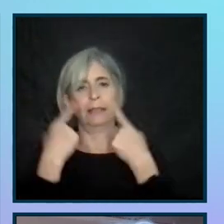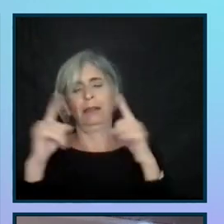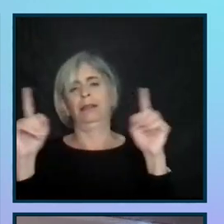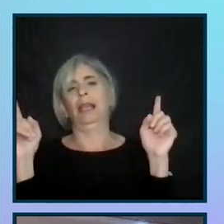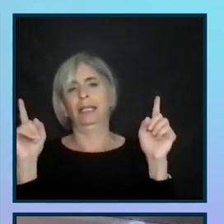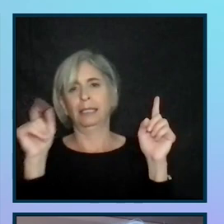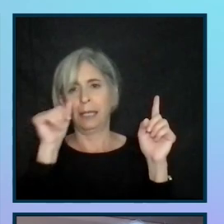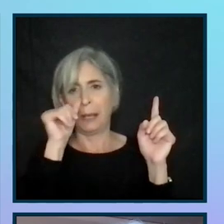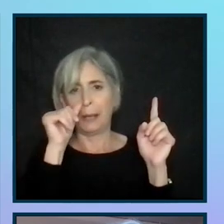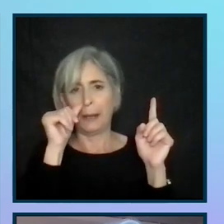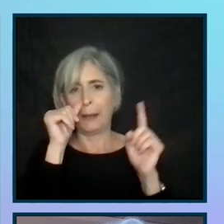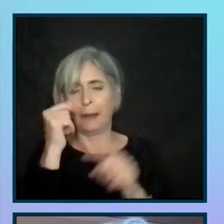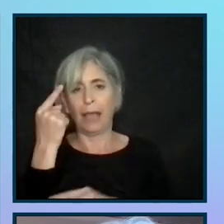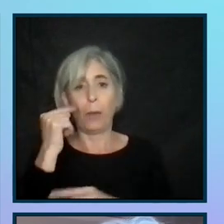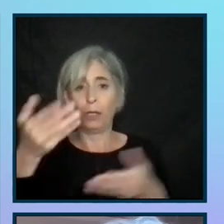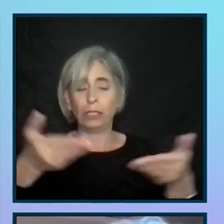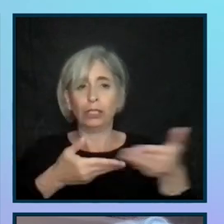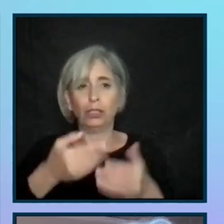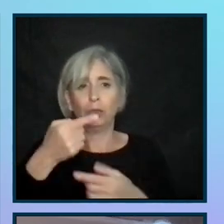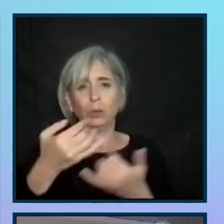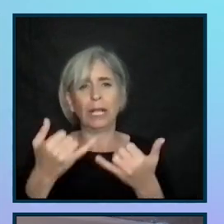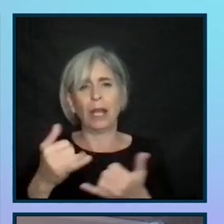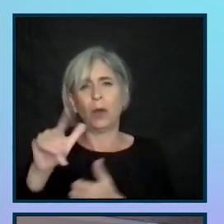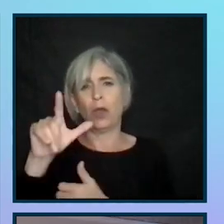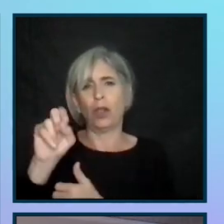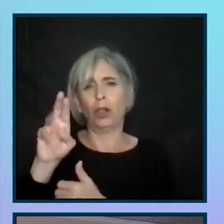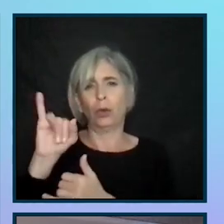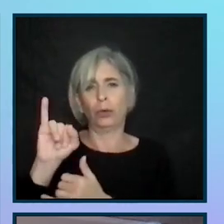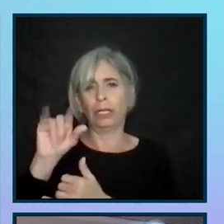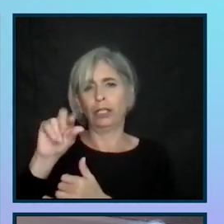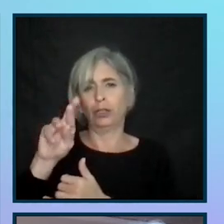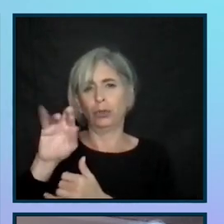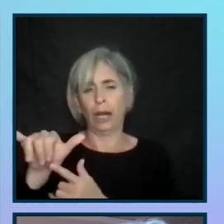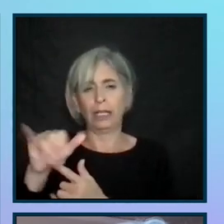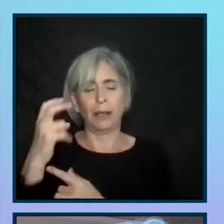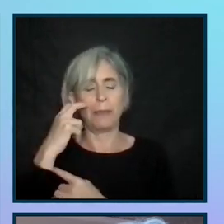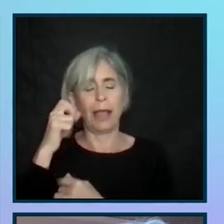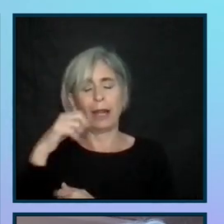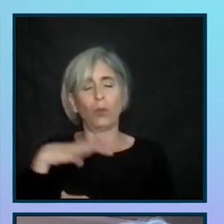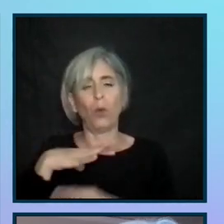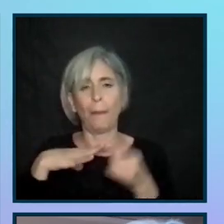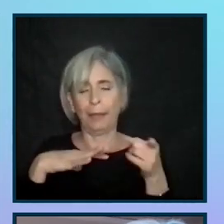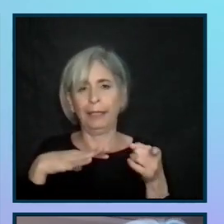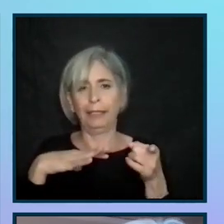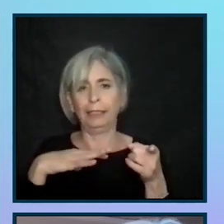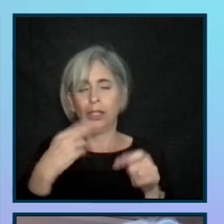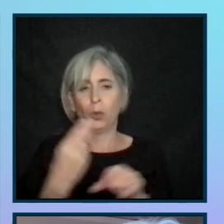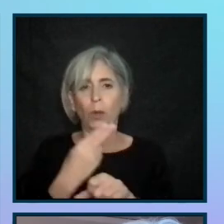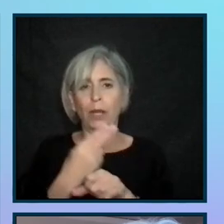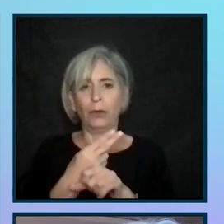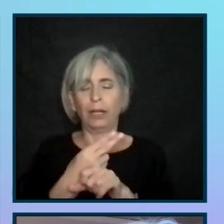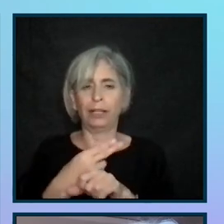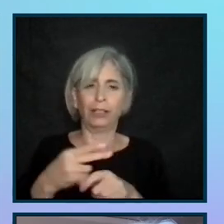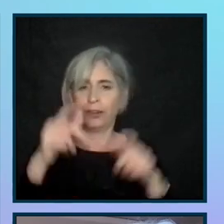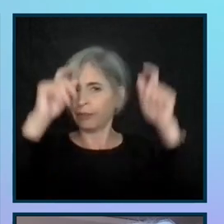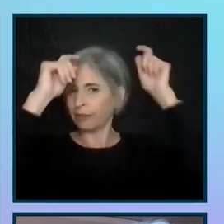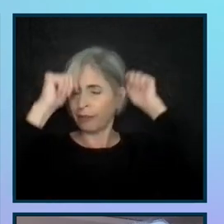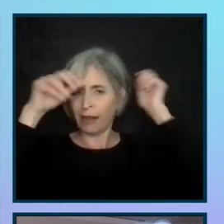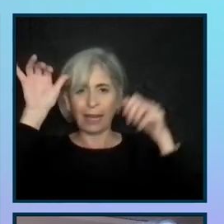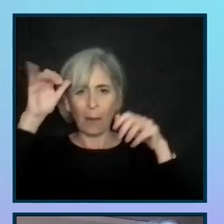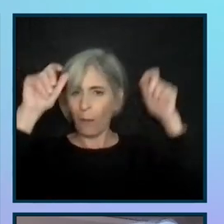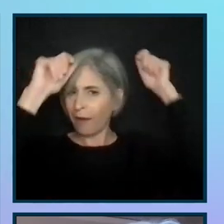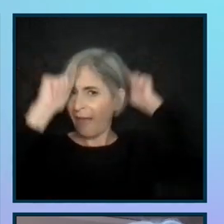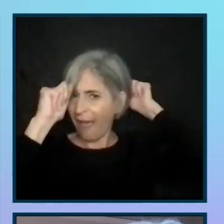for that, I want to introduce you to Lori Gray. have her image here. She's a blind woman. She's wearing her signature cowboy hat.